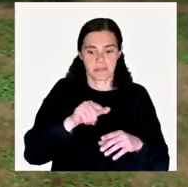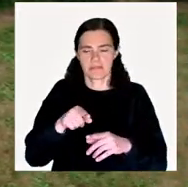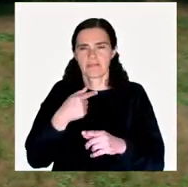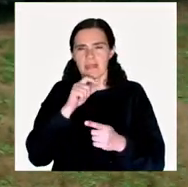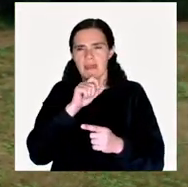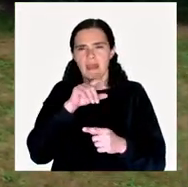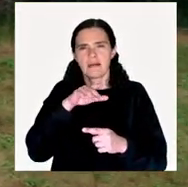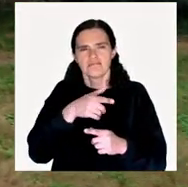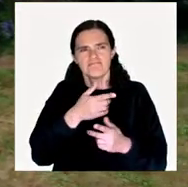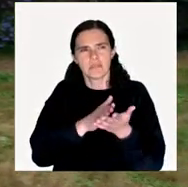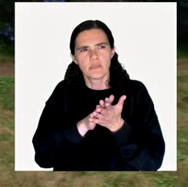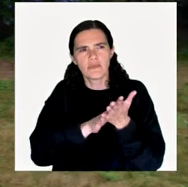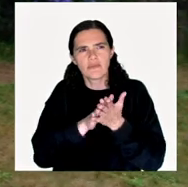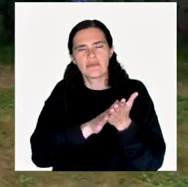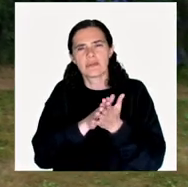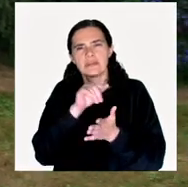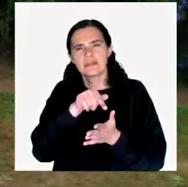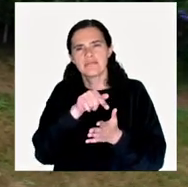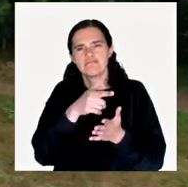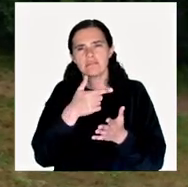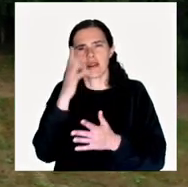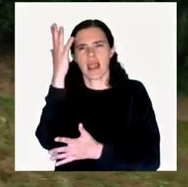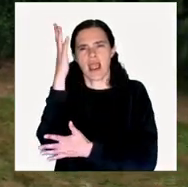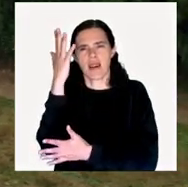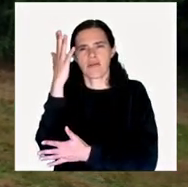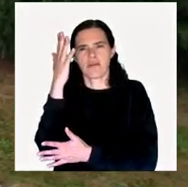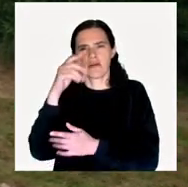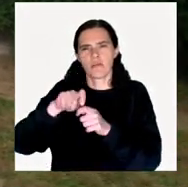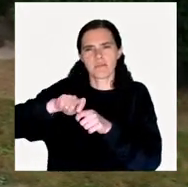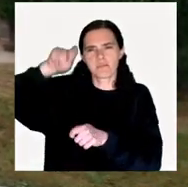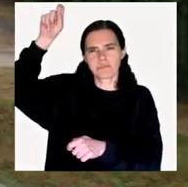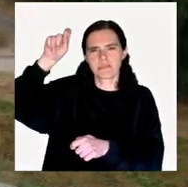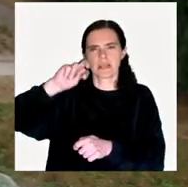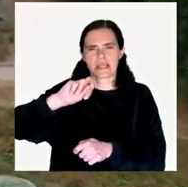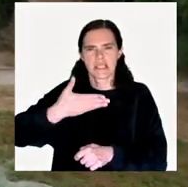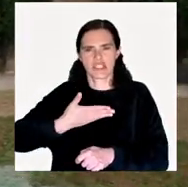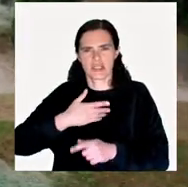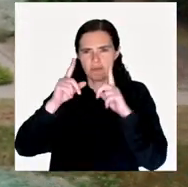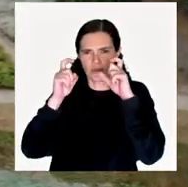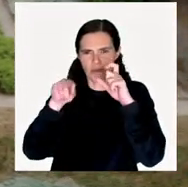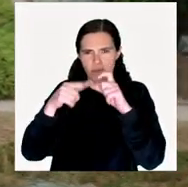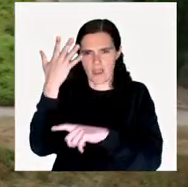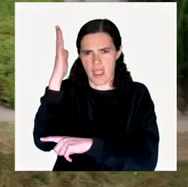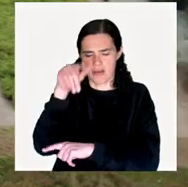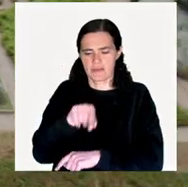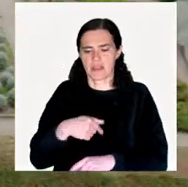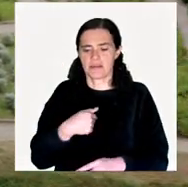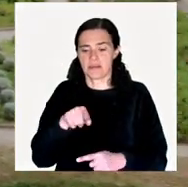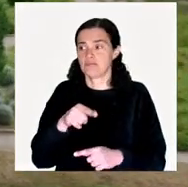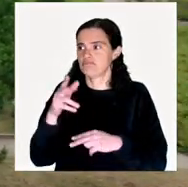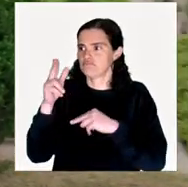To basically cast it and take a three-dimensional photo of the tree.